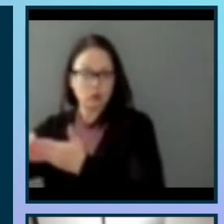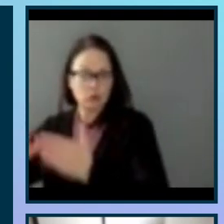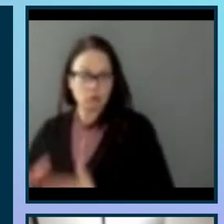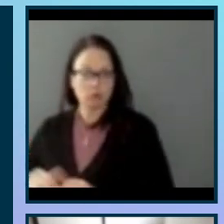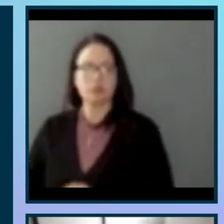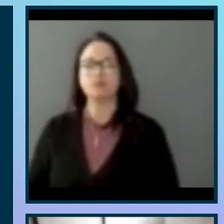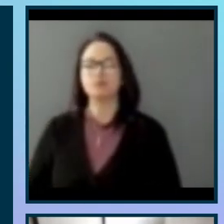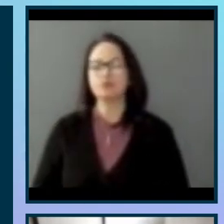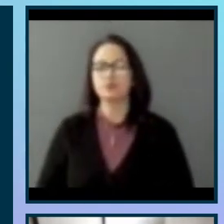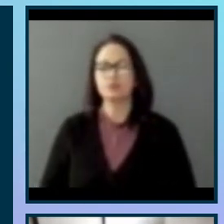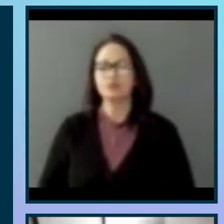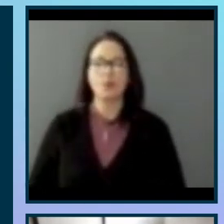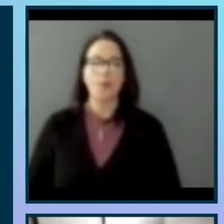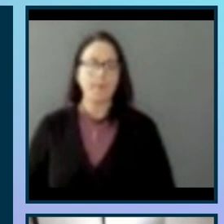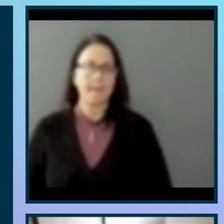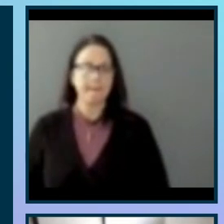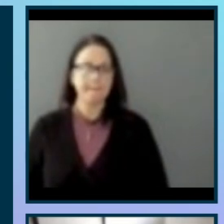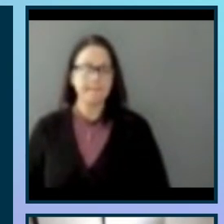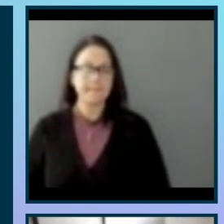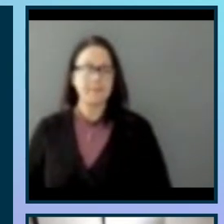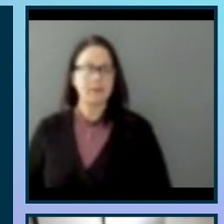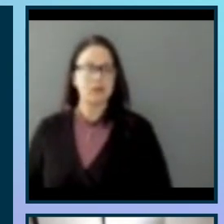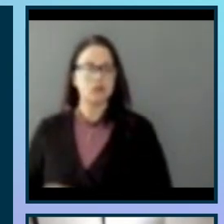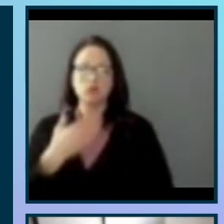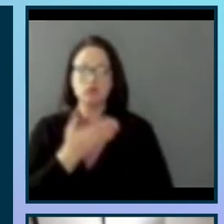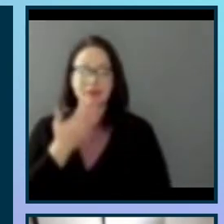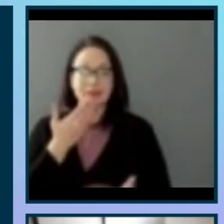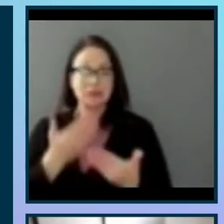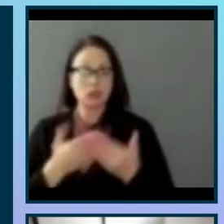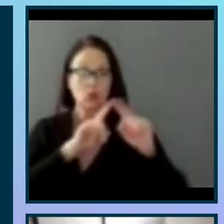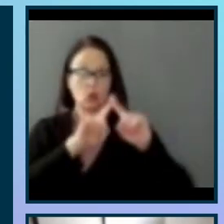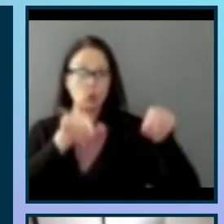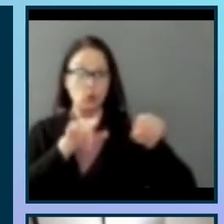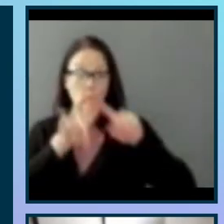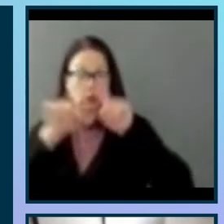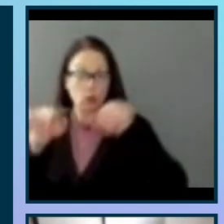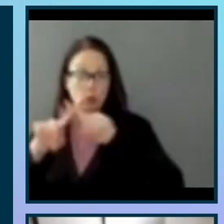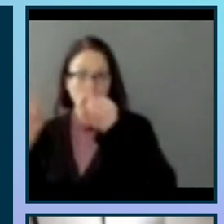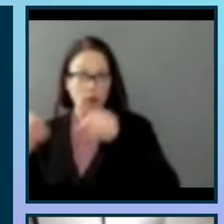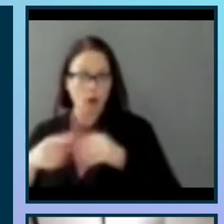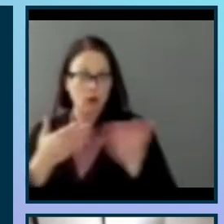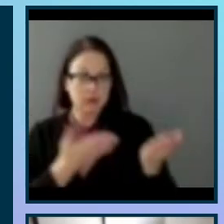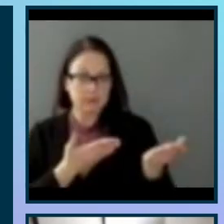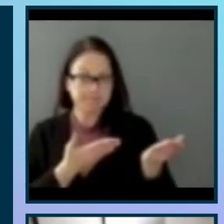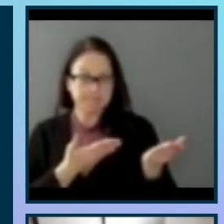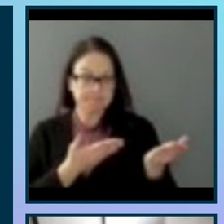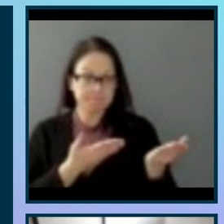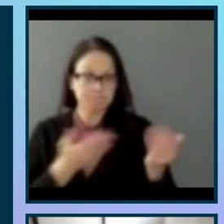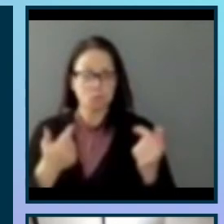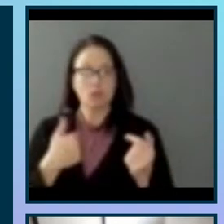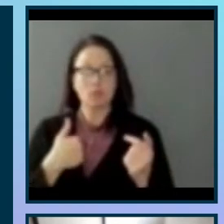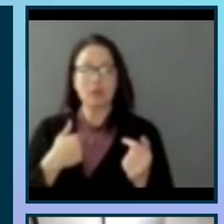So this is a great set of cards. On the left-hand side of the screen, I have a set of the cards created by